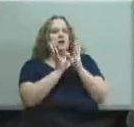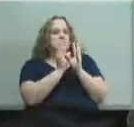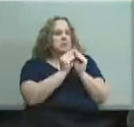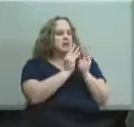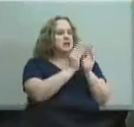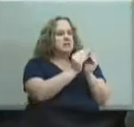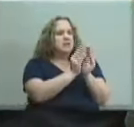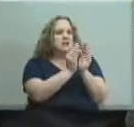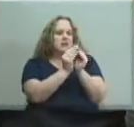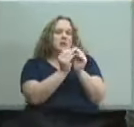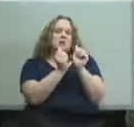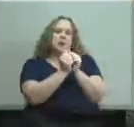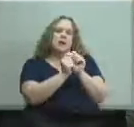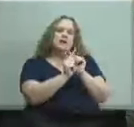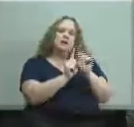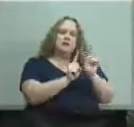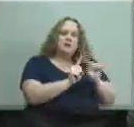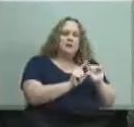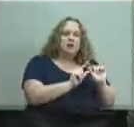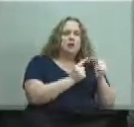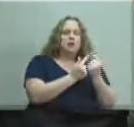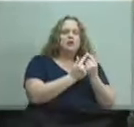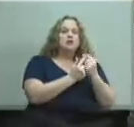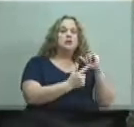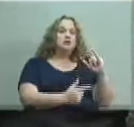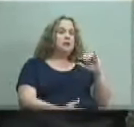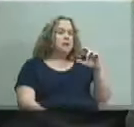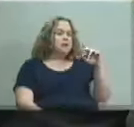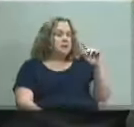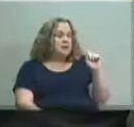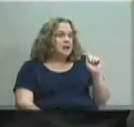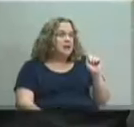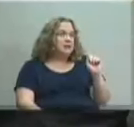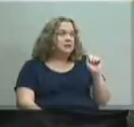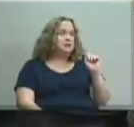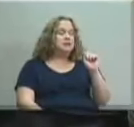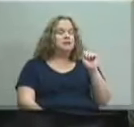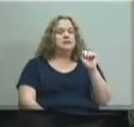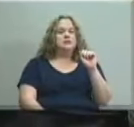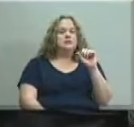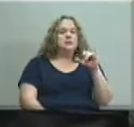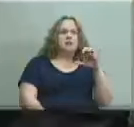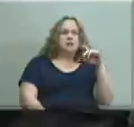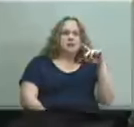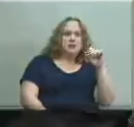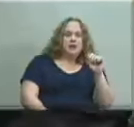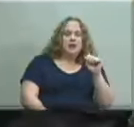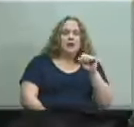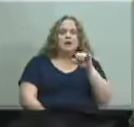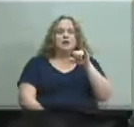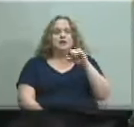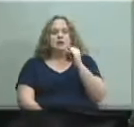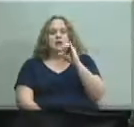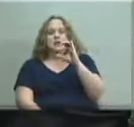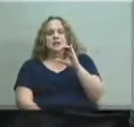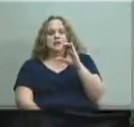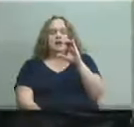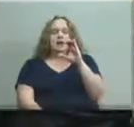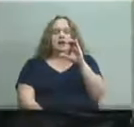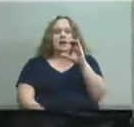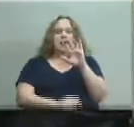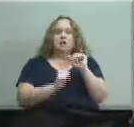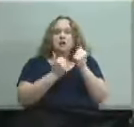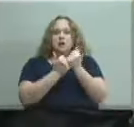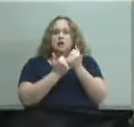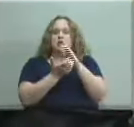stakeholder groups including the jefferson county teachers association the jefferson county association of school administrators the 15th